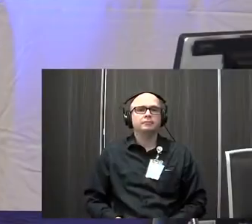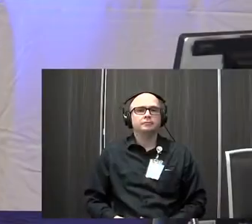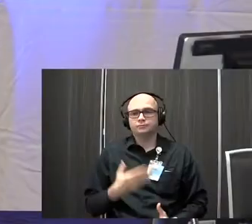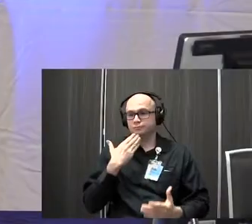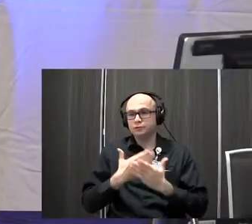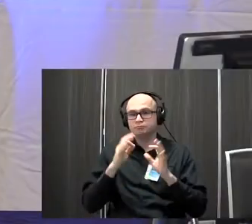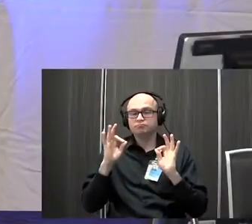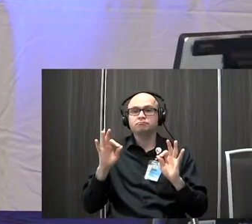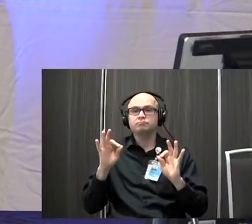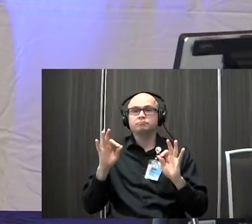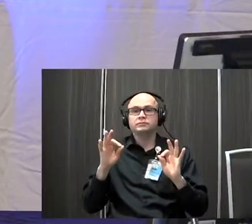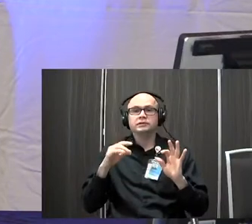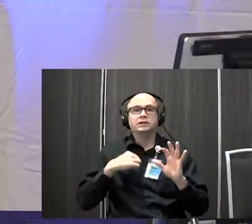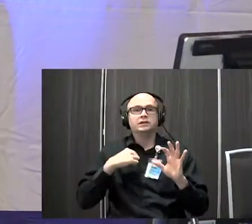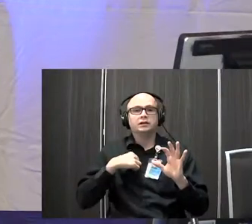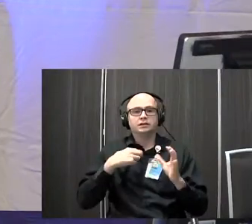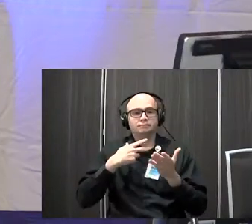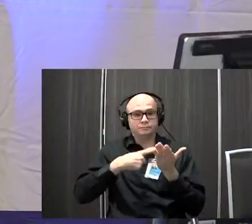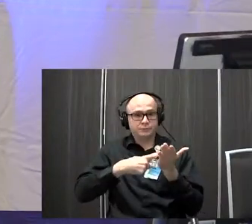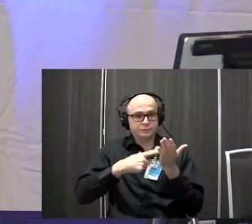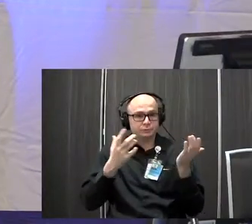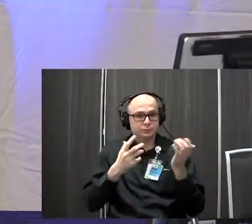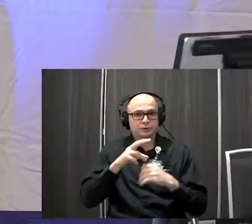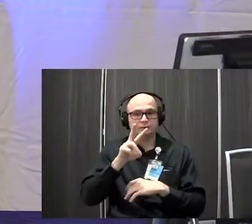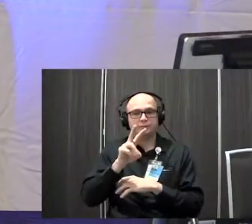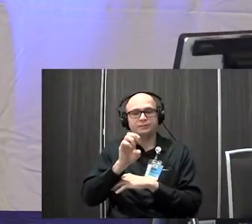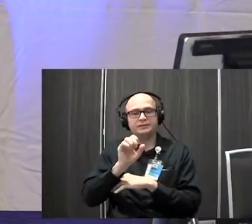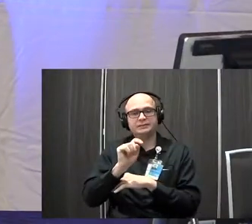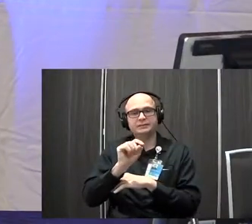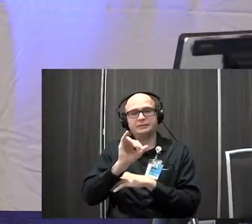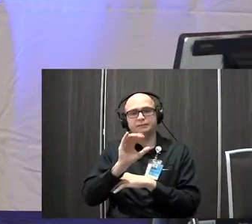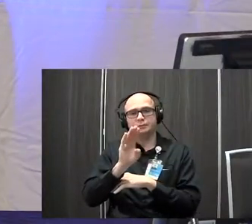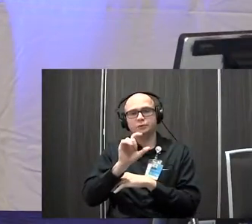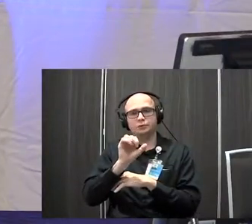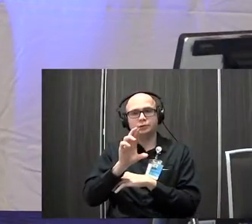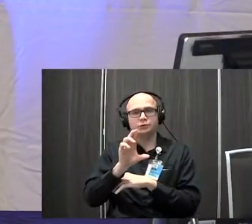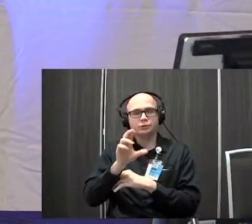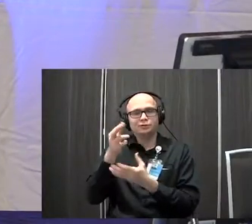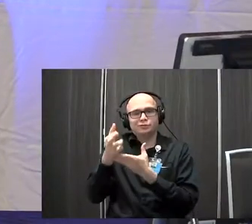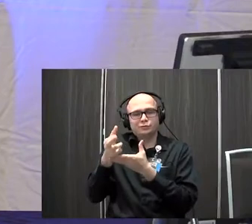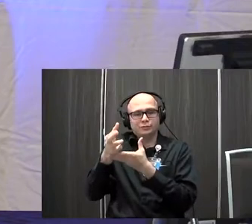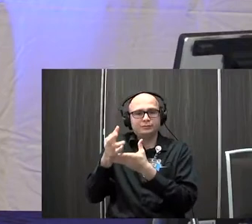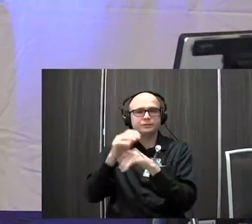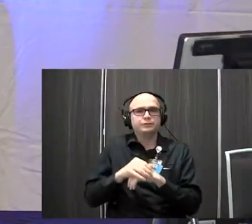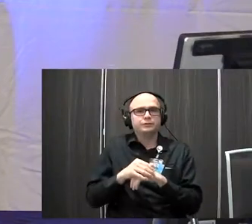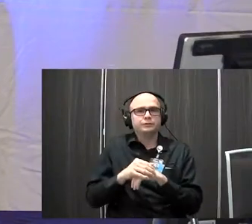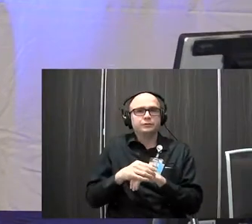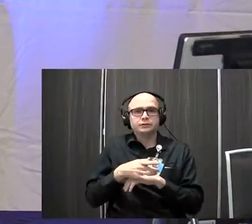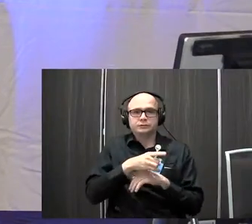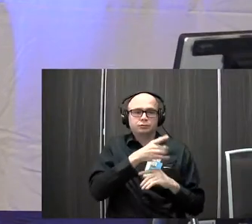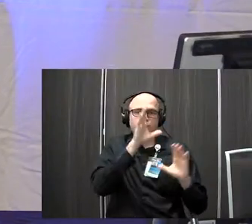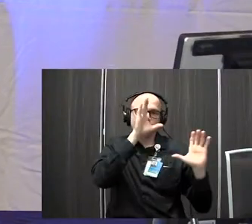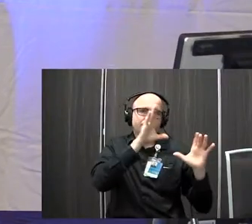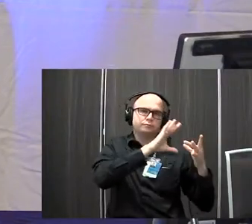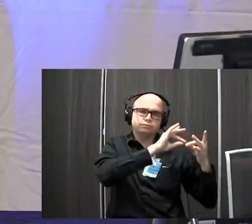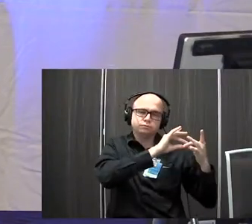good. Okay. So I am going to talk to you today about vestibular rehabilitation. Violette did a wonderful job of explaining the anatomy